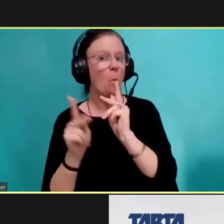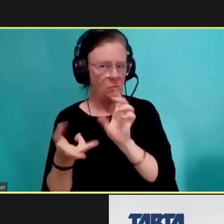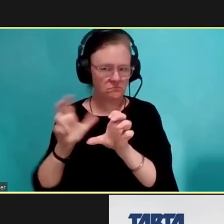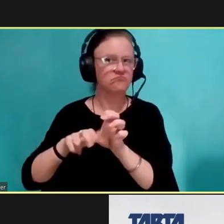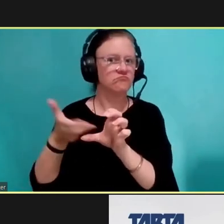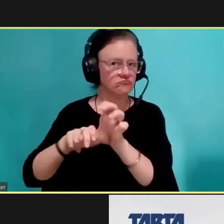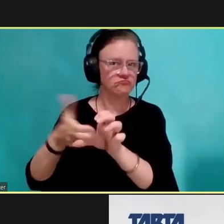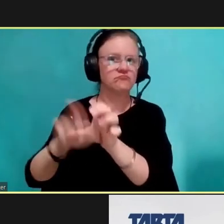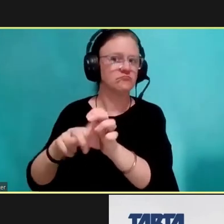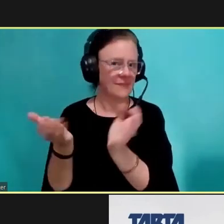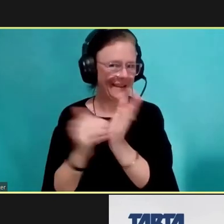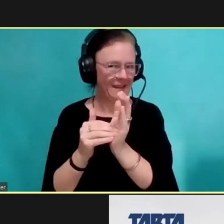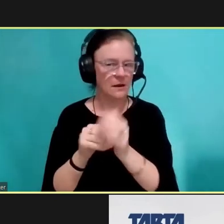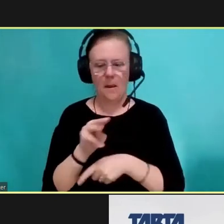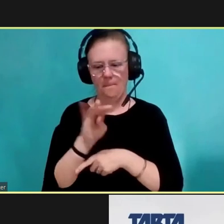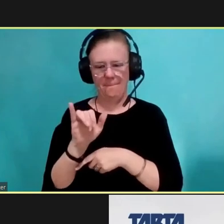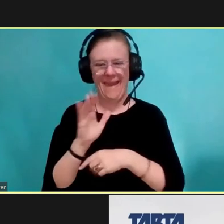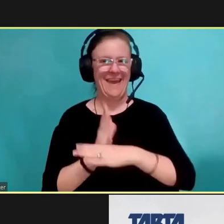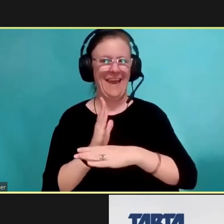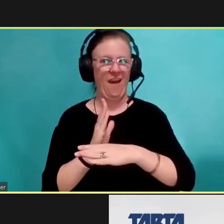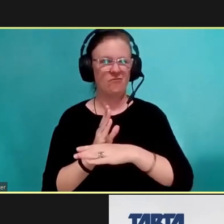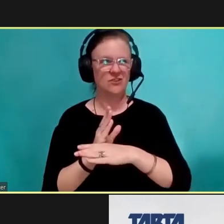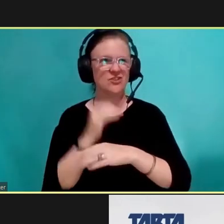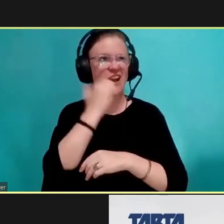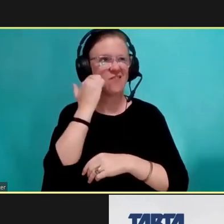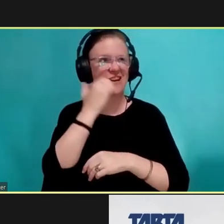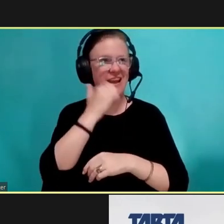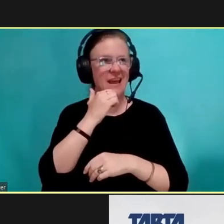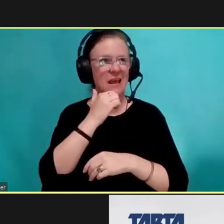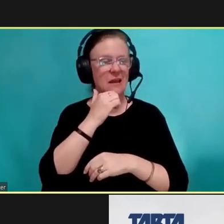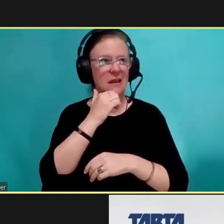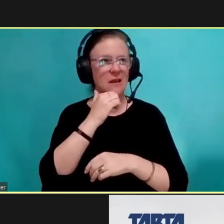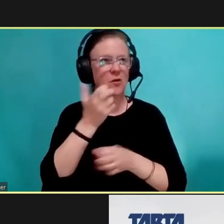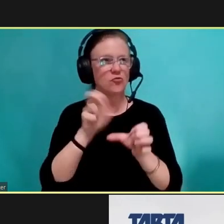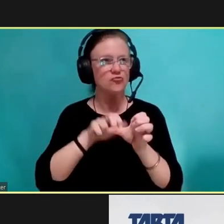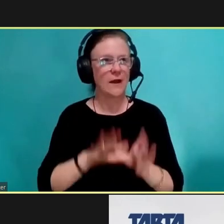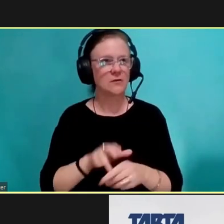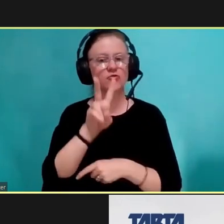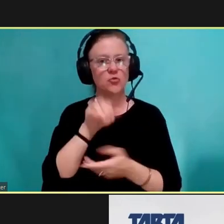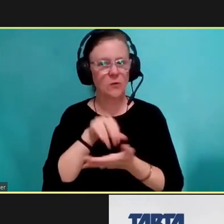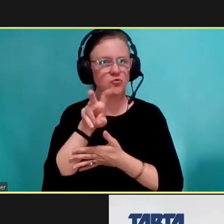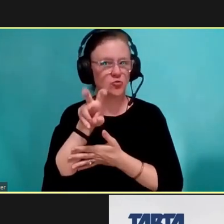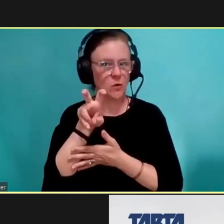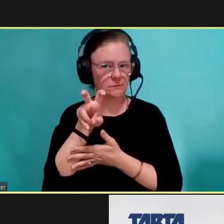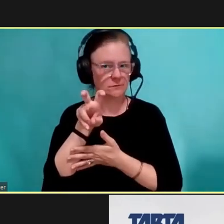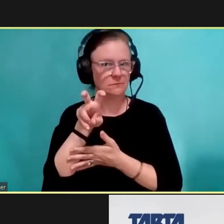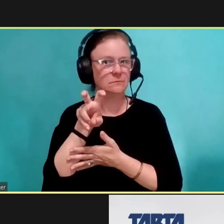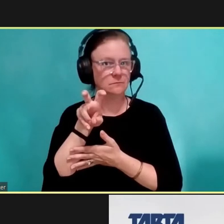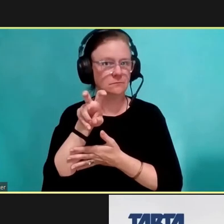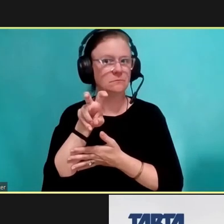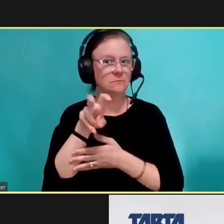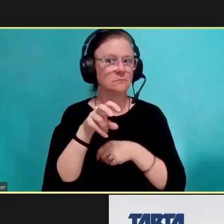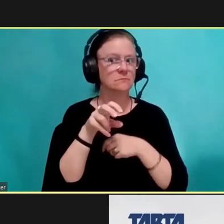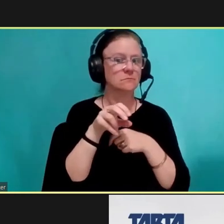again. By May, the average weekday ridership for fixed route was over 2200. Call a